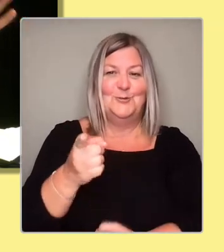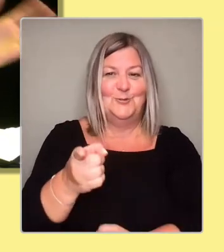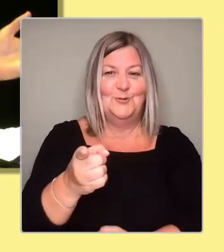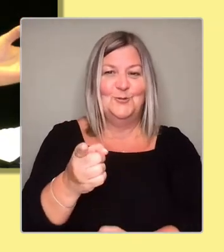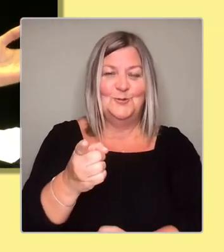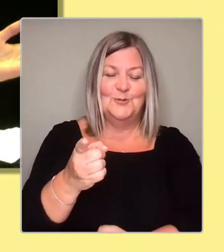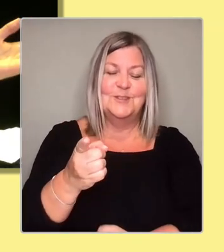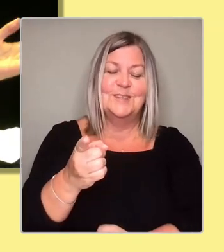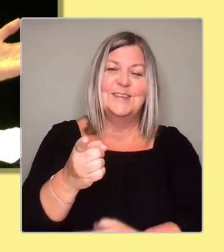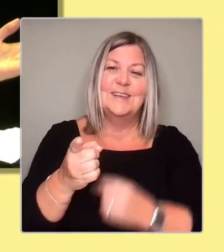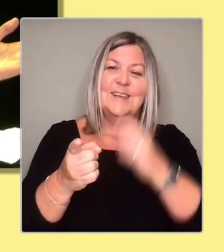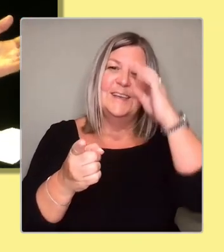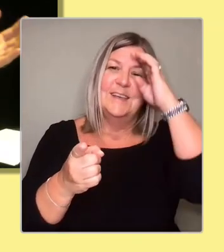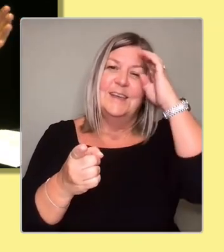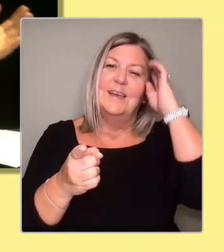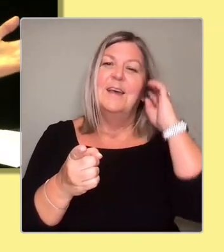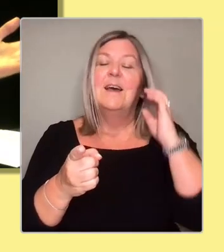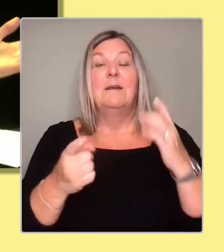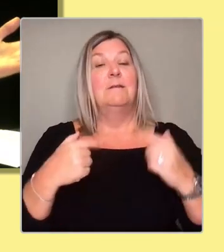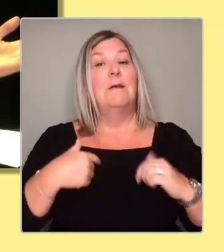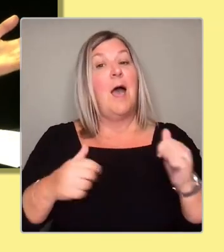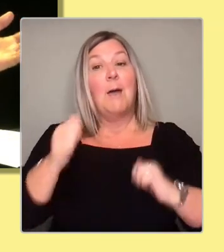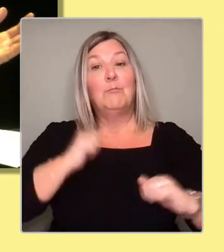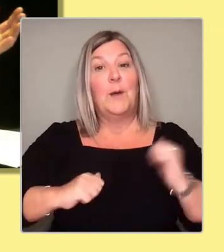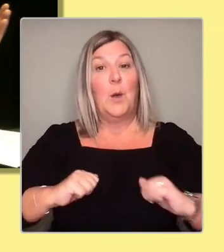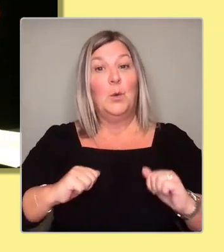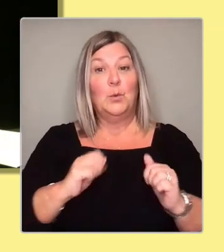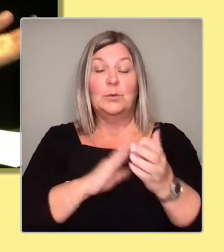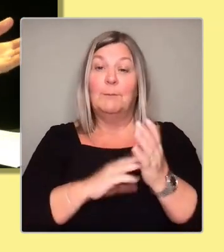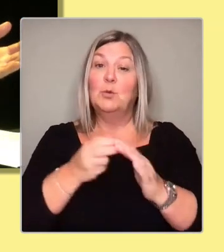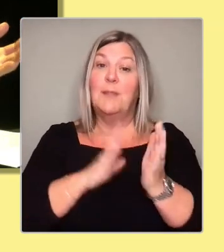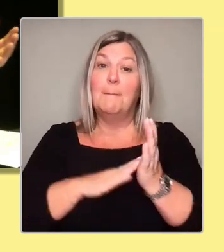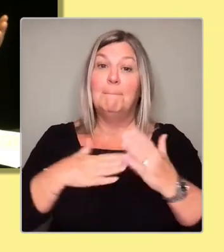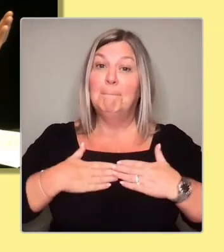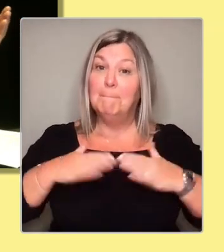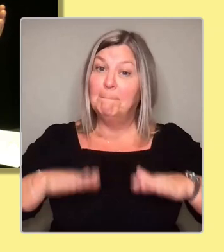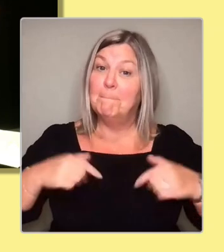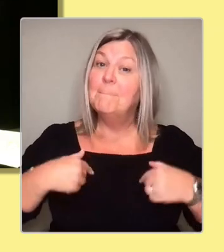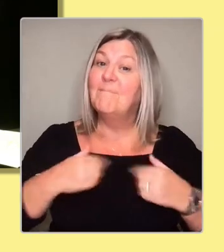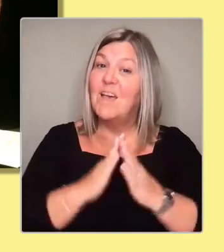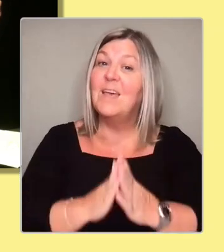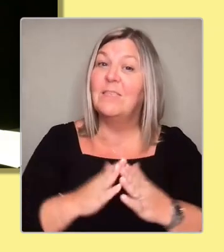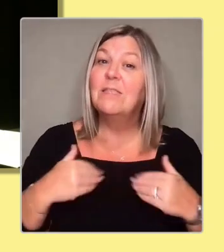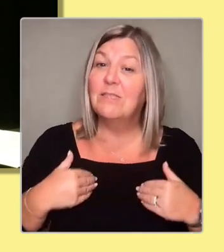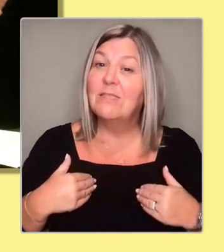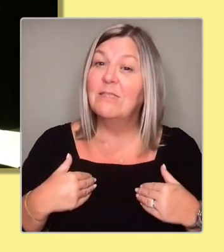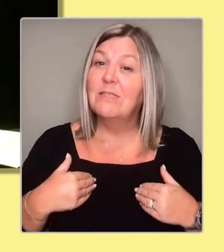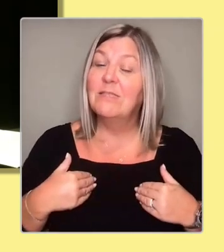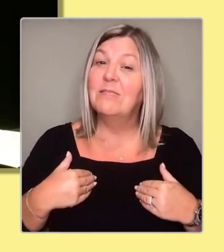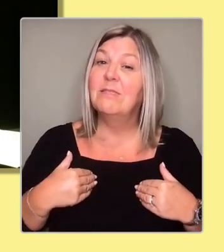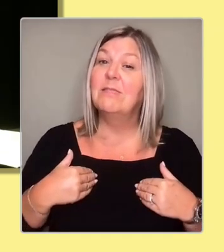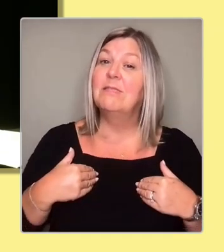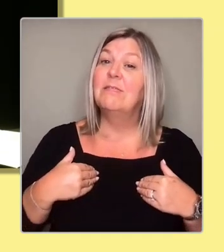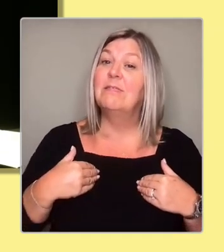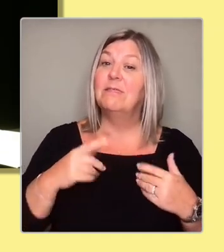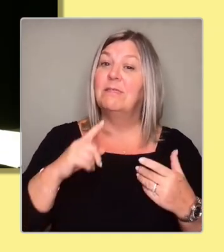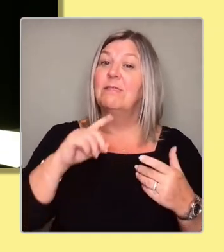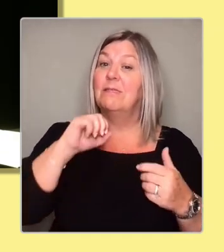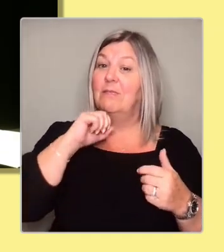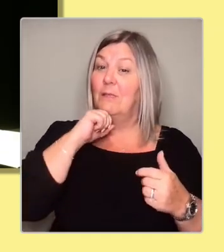I'm proud to be a Muslim. I'm proud of my faith. I'm going to be fasting and Ramadan during the selection contest. That'll be fun. Lots of fun.